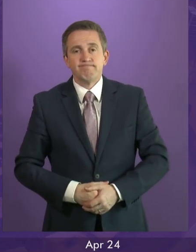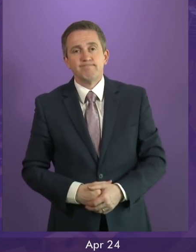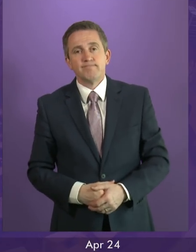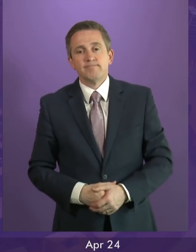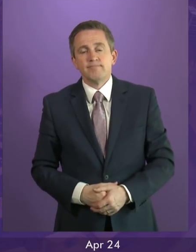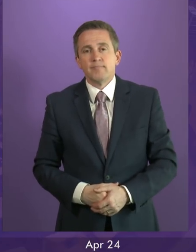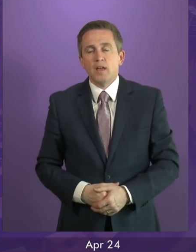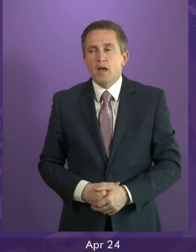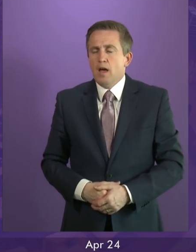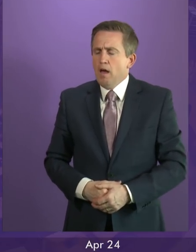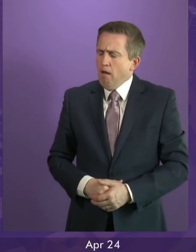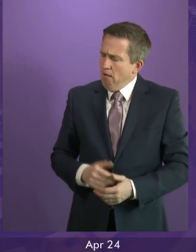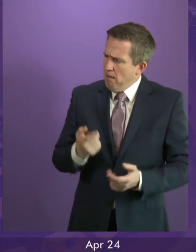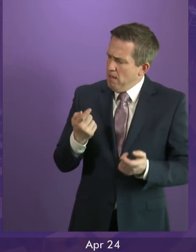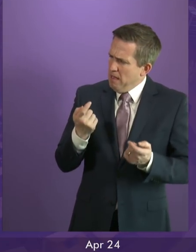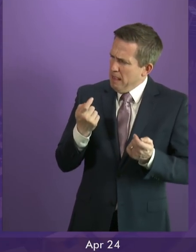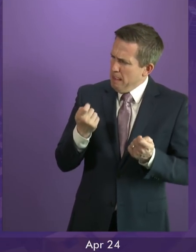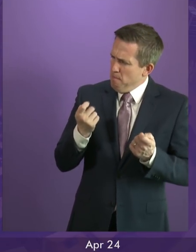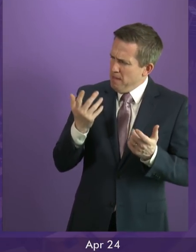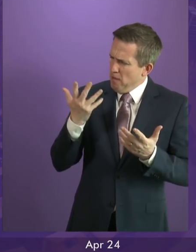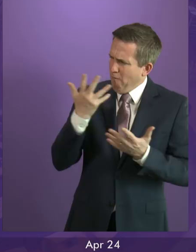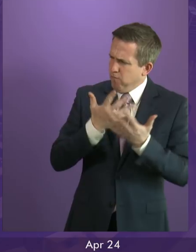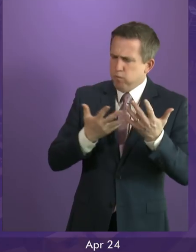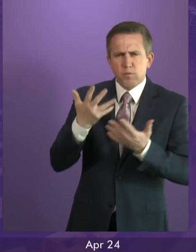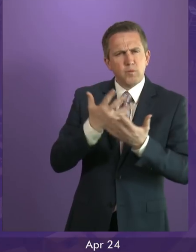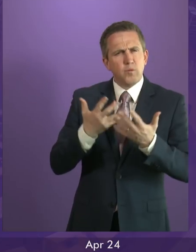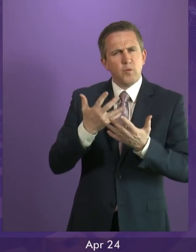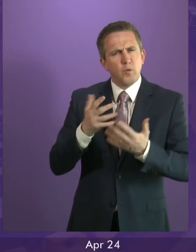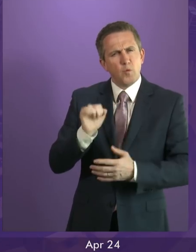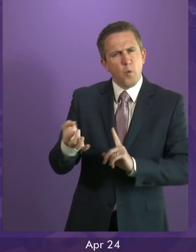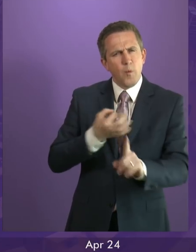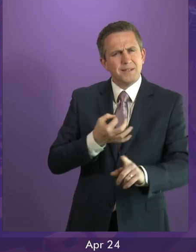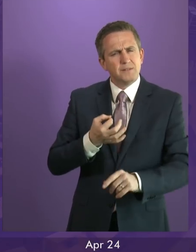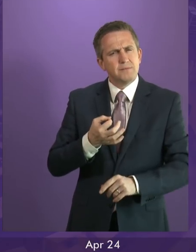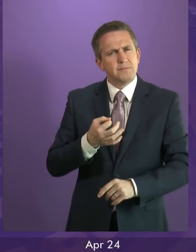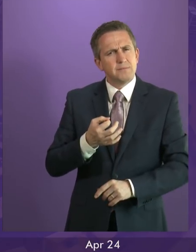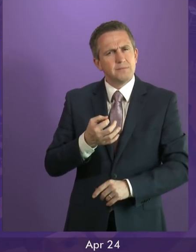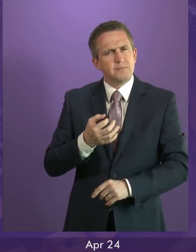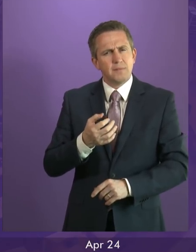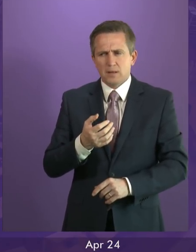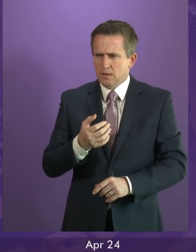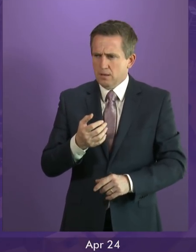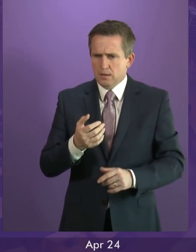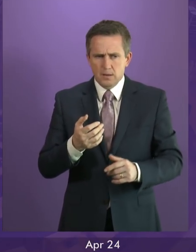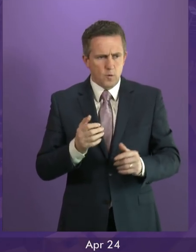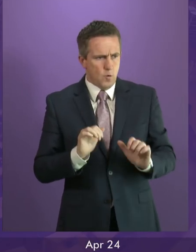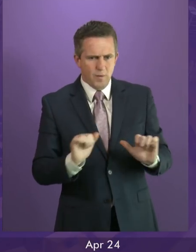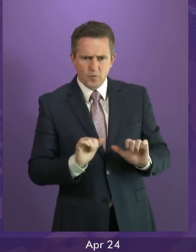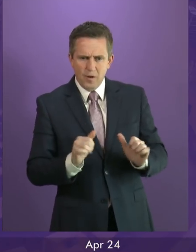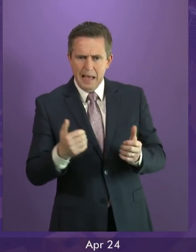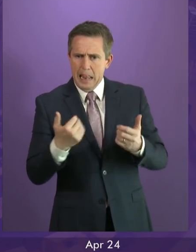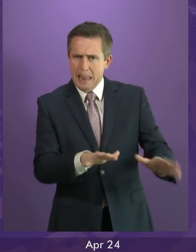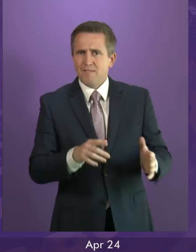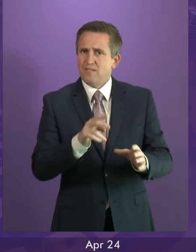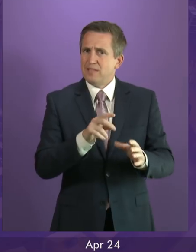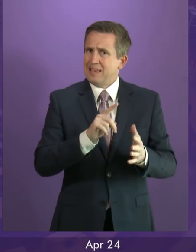Well, I'm slightly confused at Liz Smith's question when she says that because we haven't yet left the EU, the decision